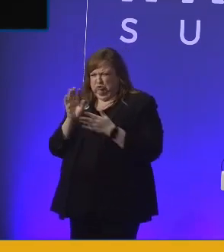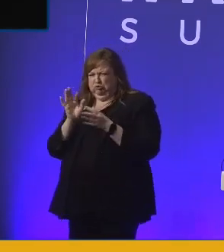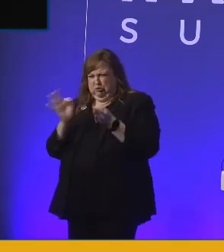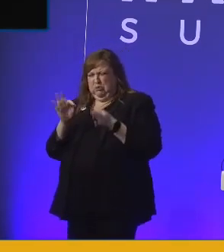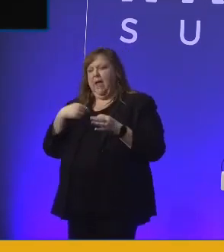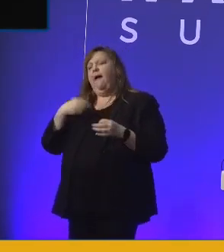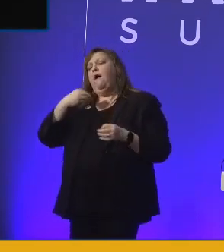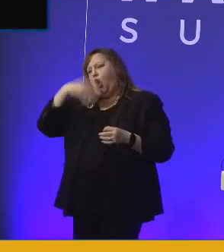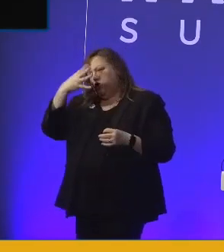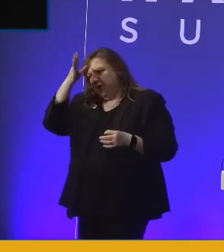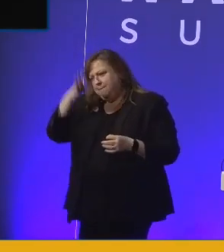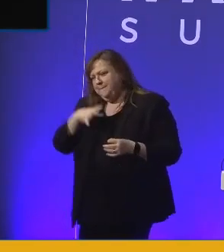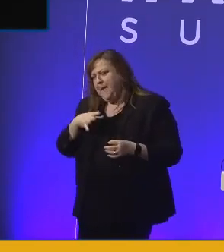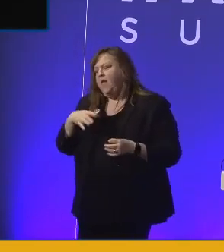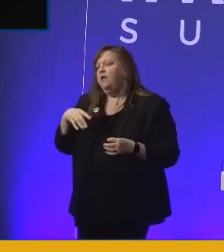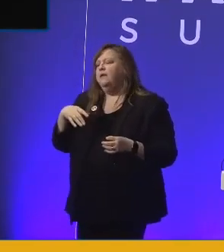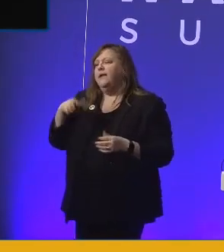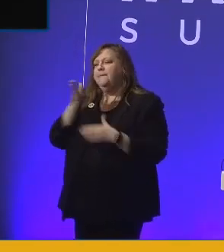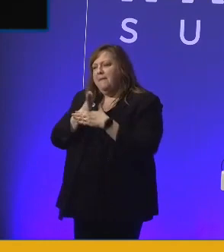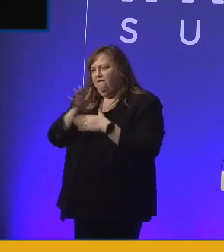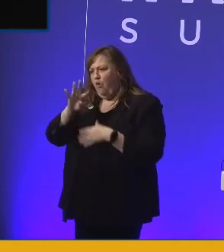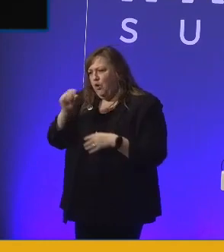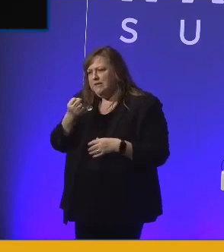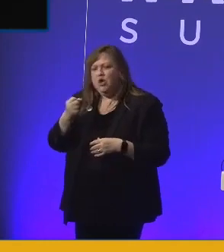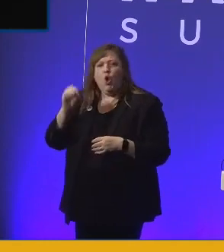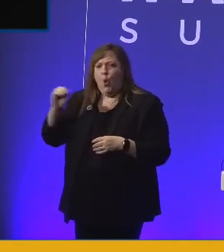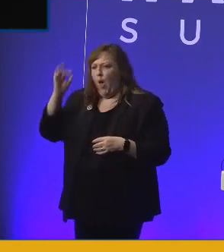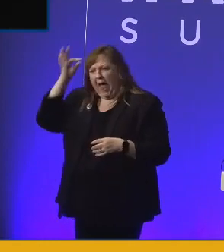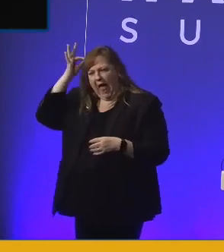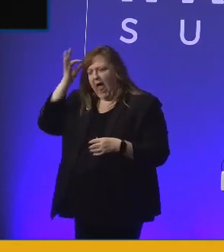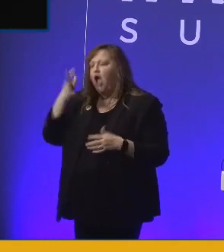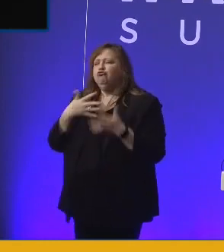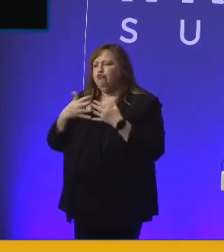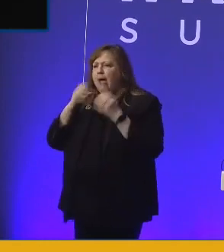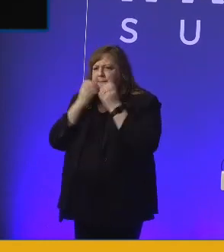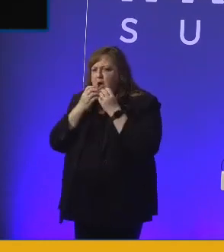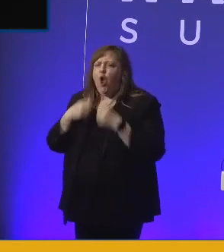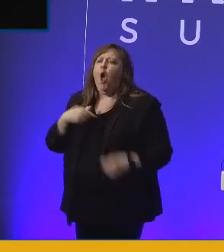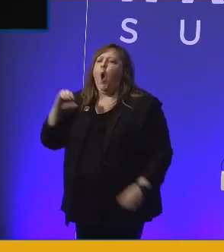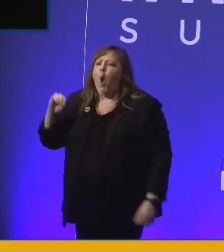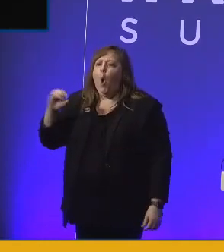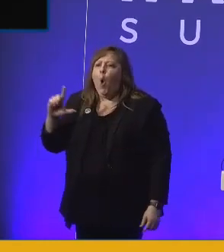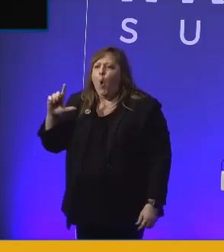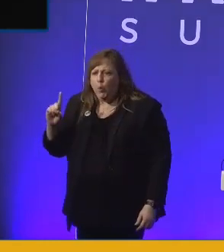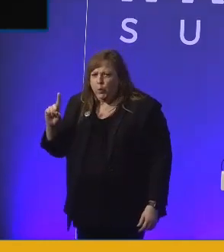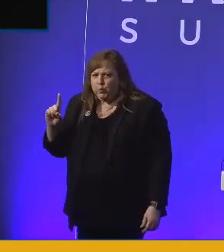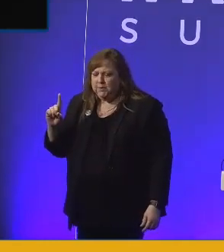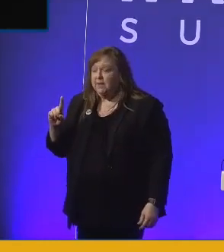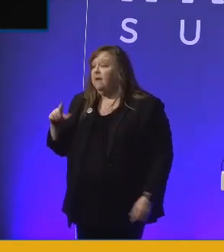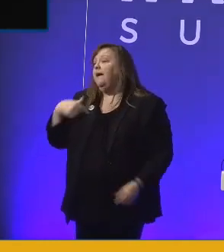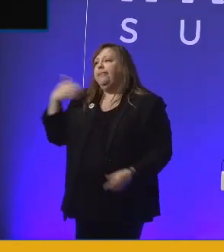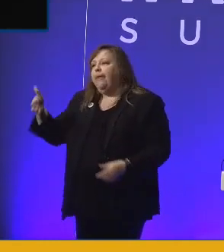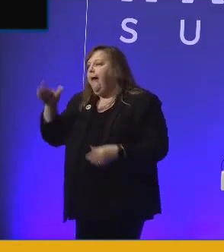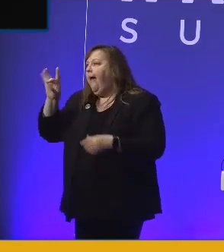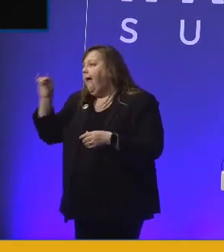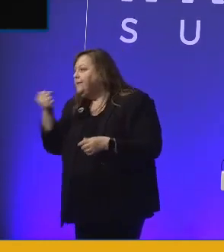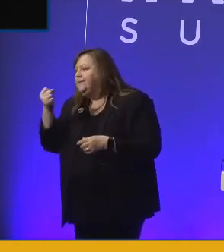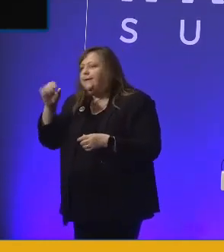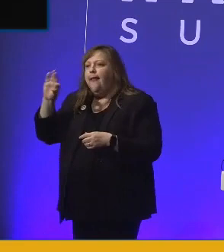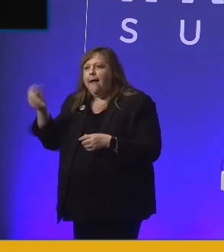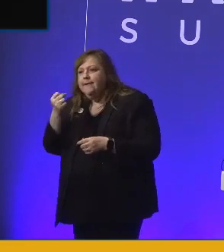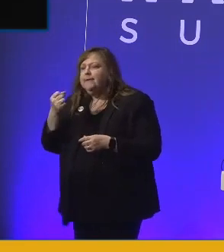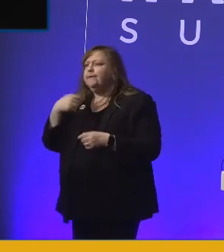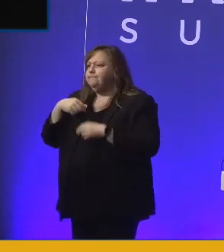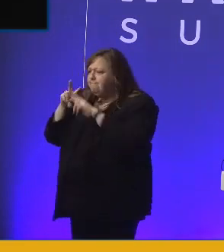Caucasian male in my mid-40s with no hair and a graying beard. I'm old, okay? And I was there in the 80s, 90s, looking at assistive